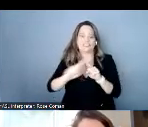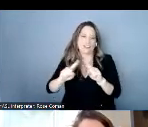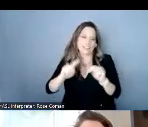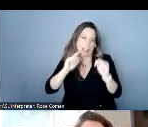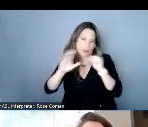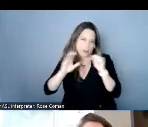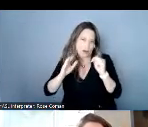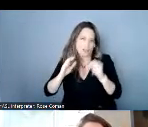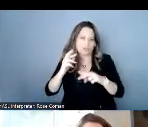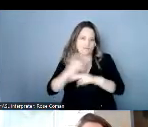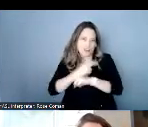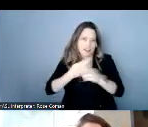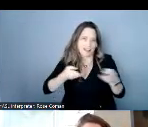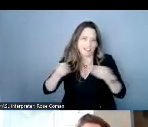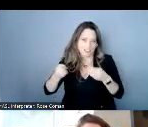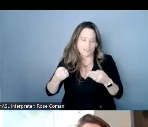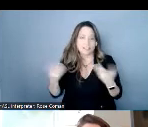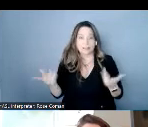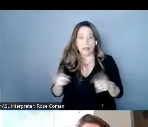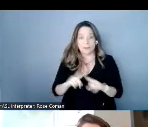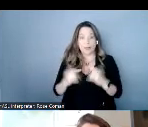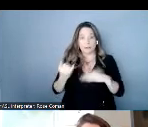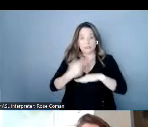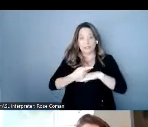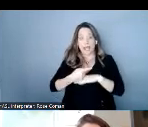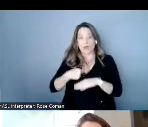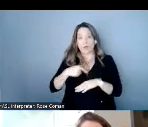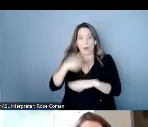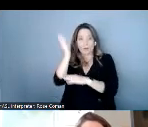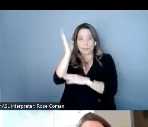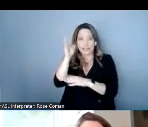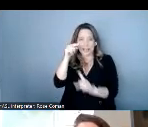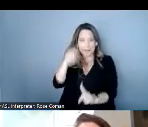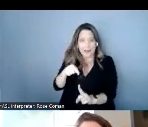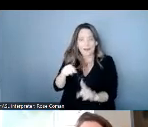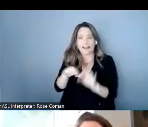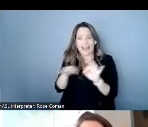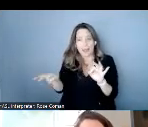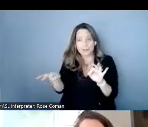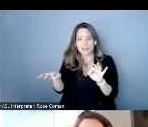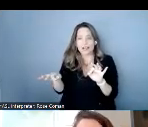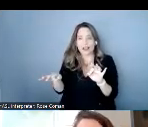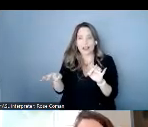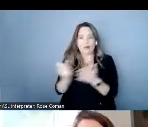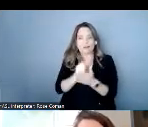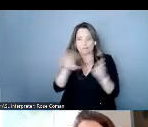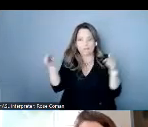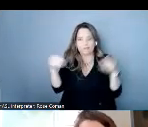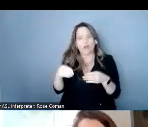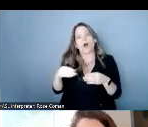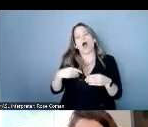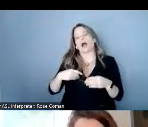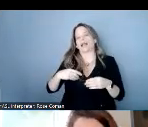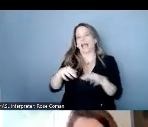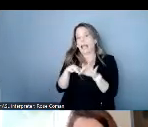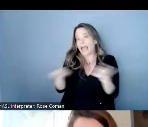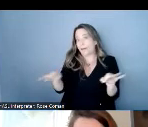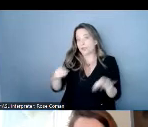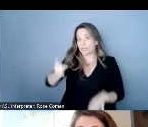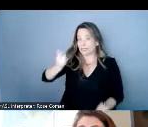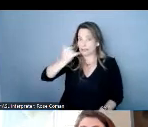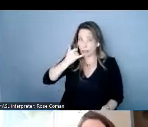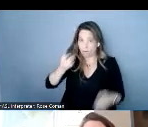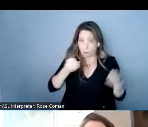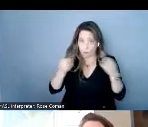but because today we're presenting regarding captioning we're going to hone in on caption telephone service specifically